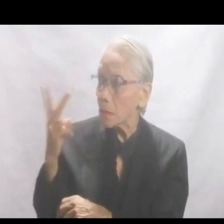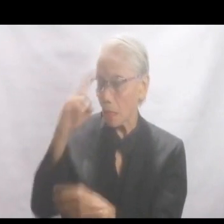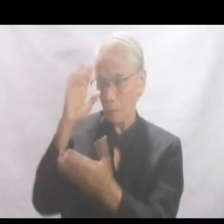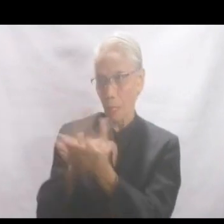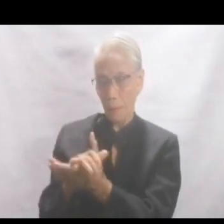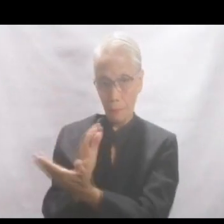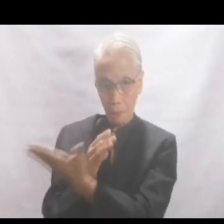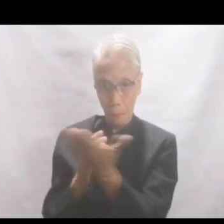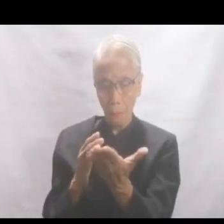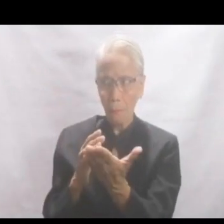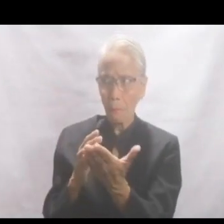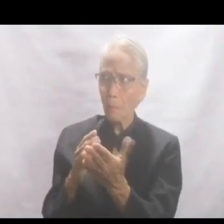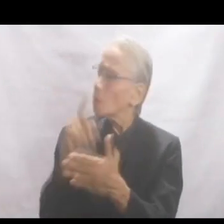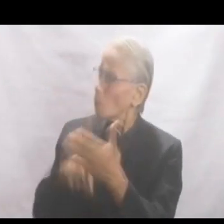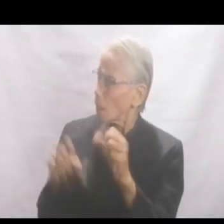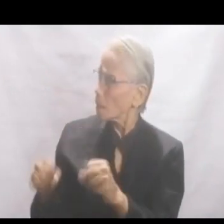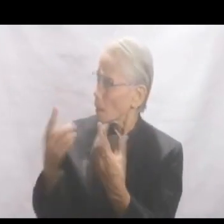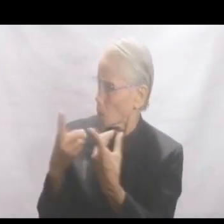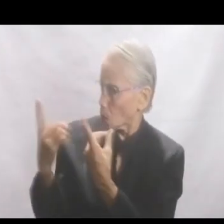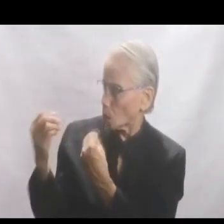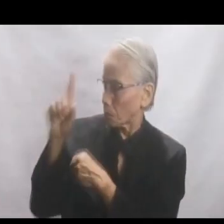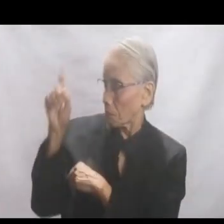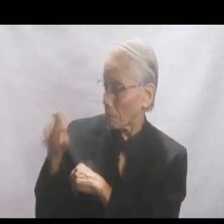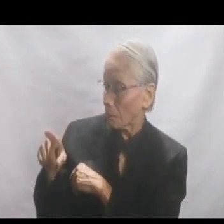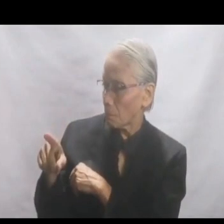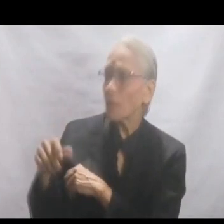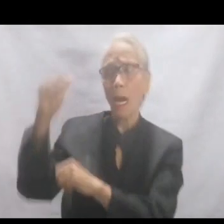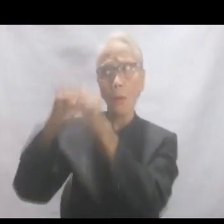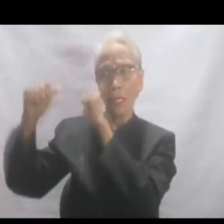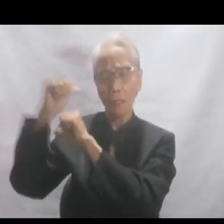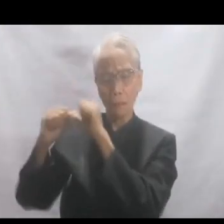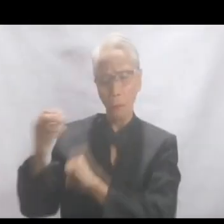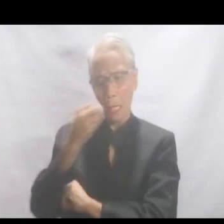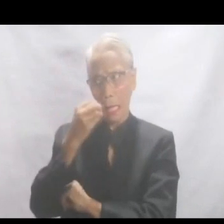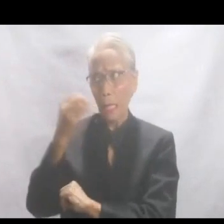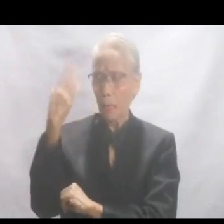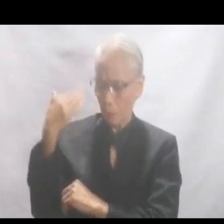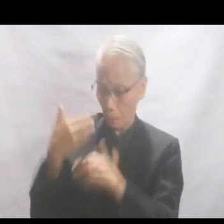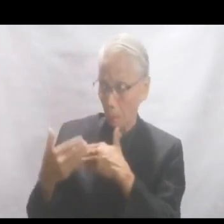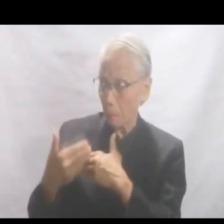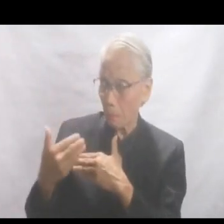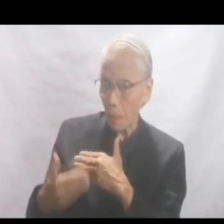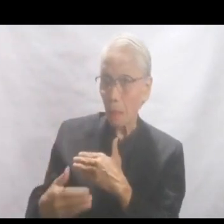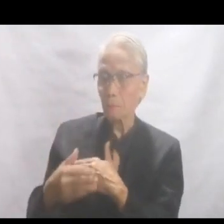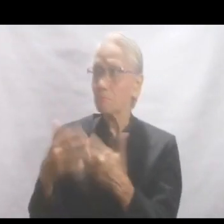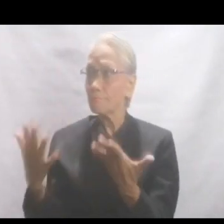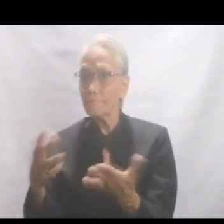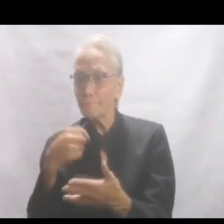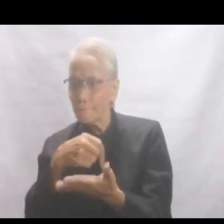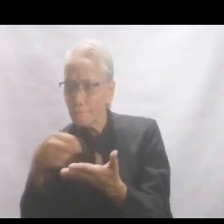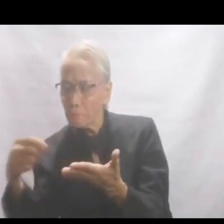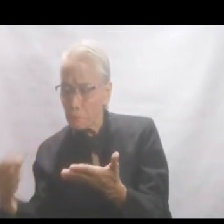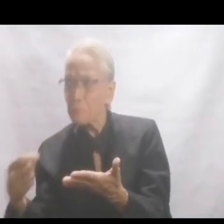believe in you? What can you do? Our ancestors ate manna in the desert. As it is written, he